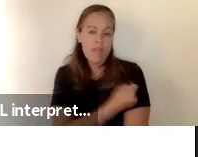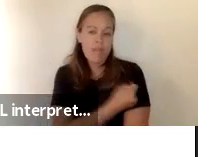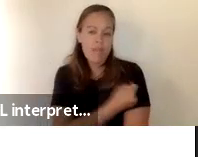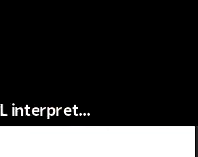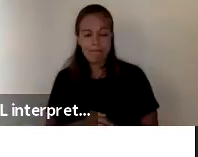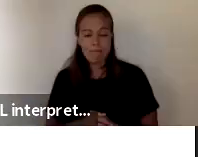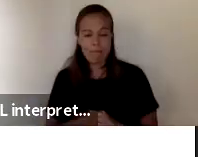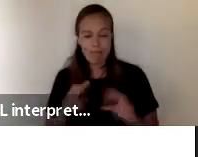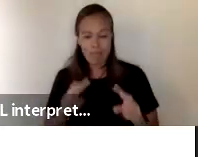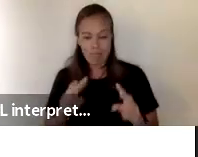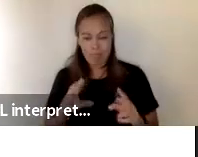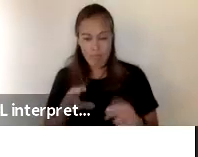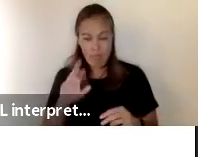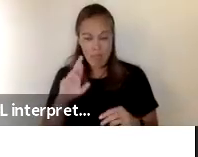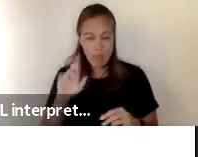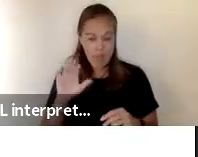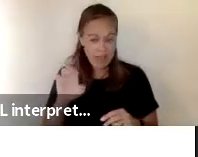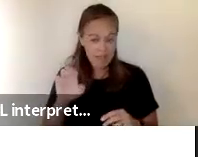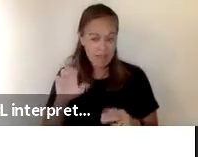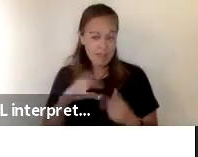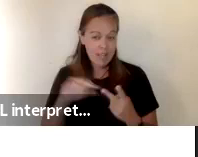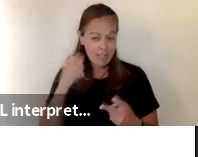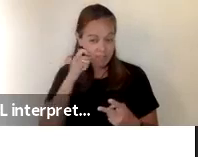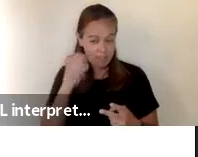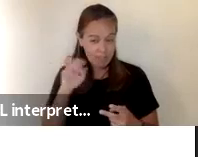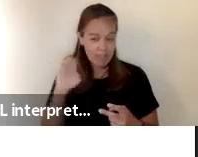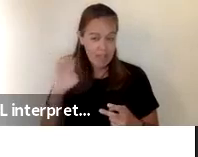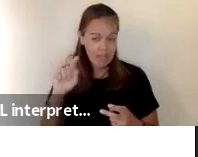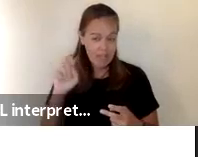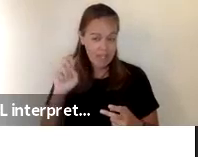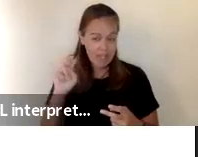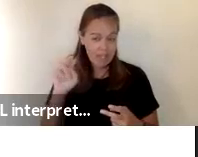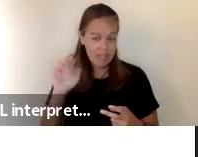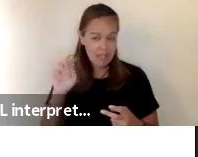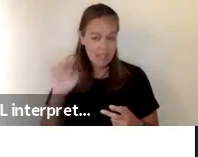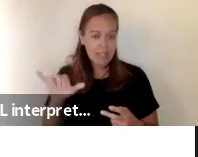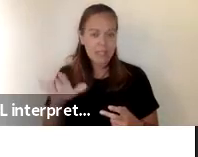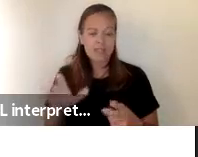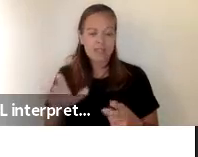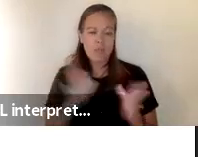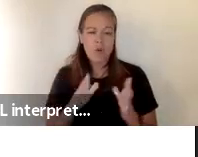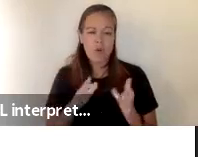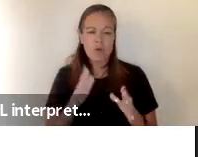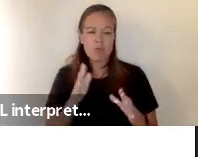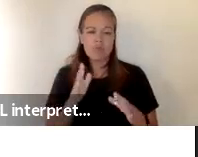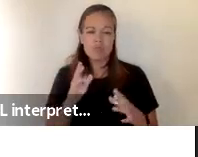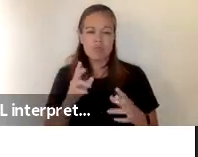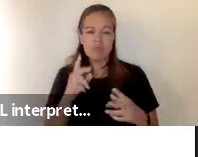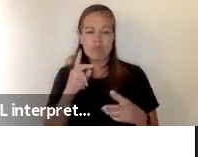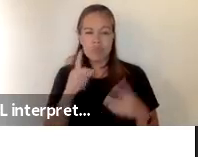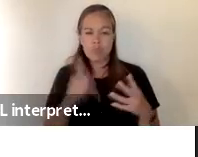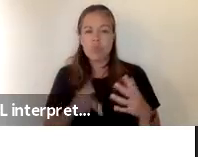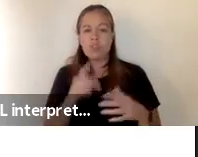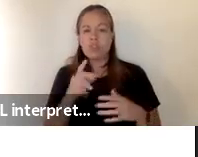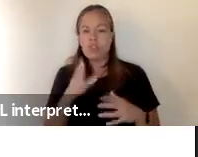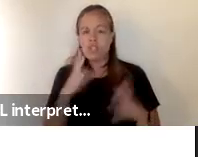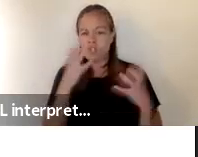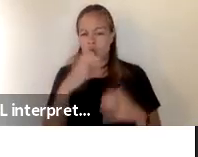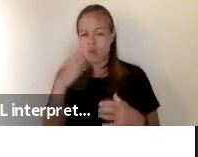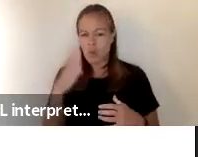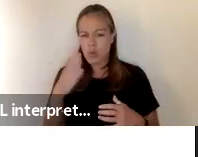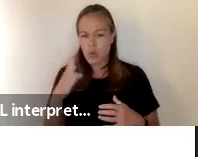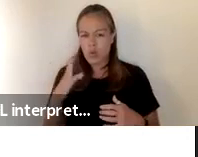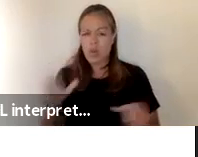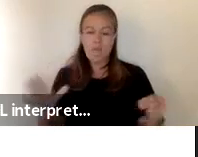looking by race and ethnicity we can see that a smaller proportion here looking at the dark blue representing